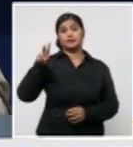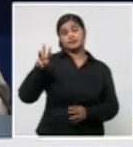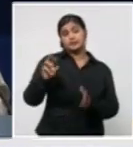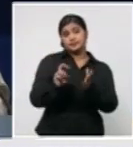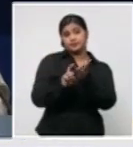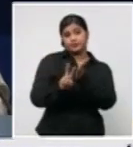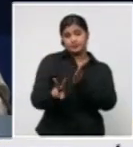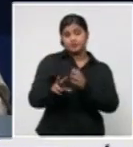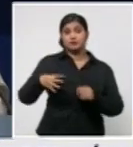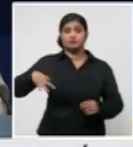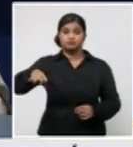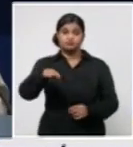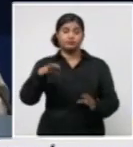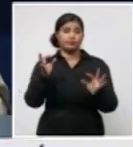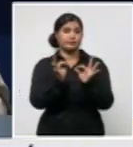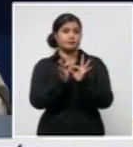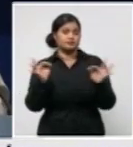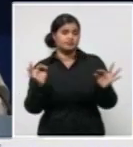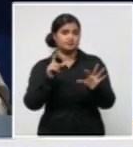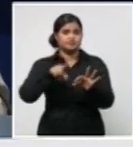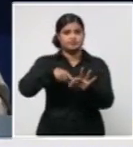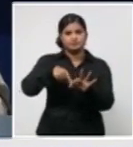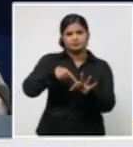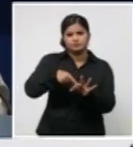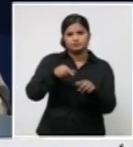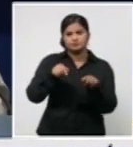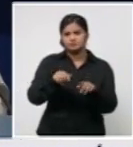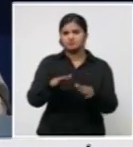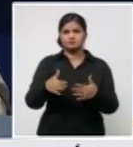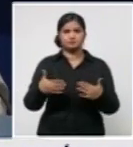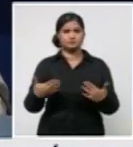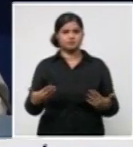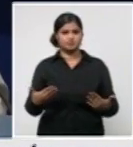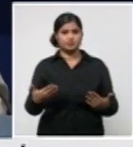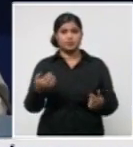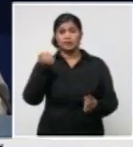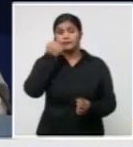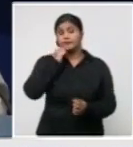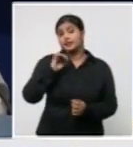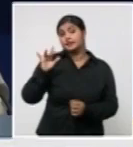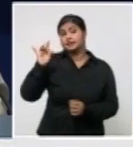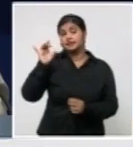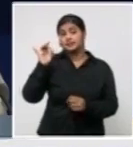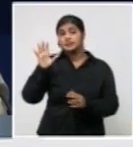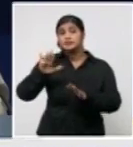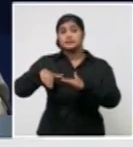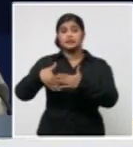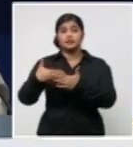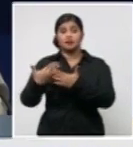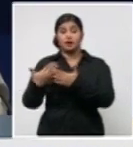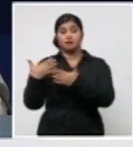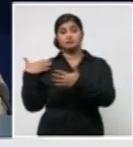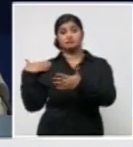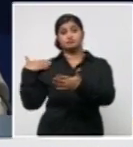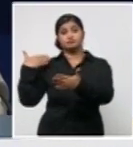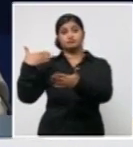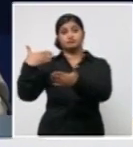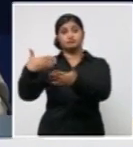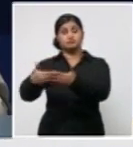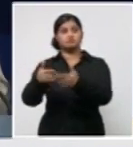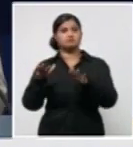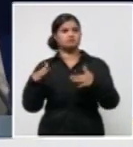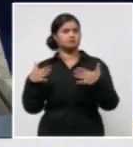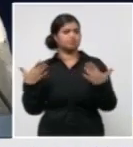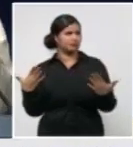cases have been reported in several provinces for more than 70 days. For example, Cienfuego has had no new cases